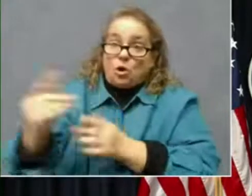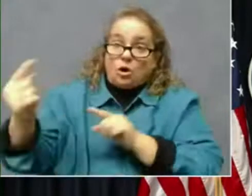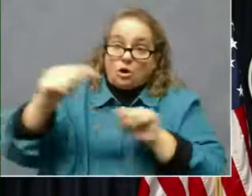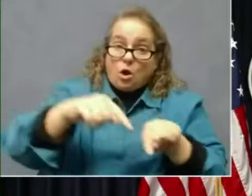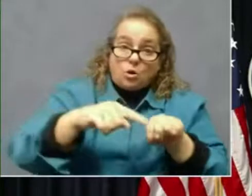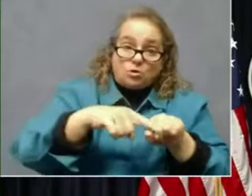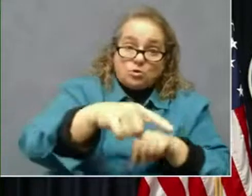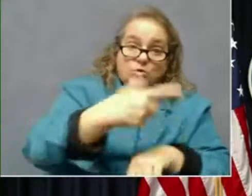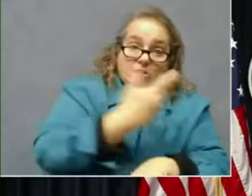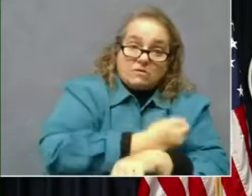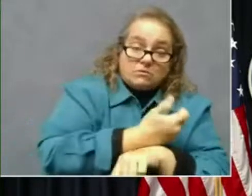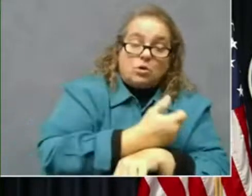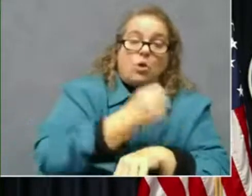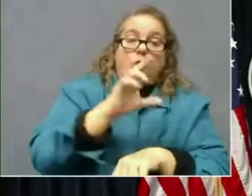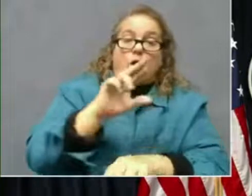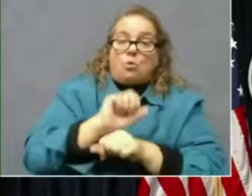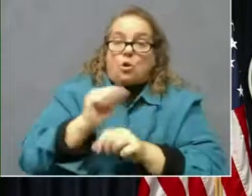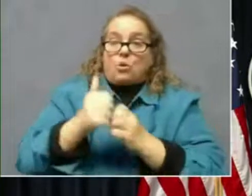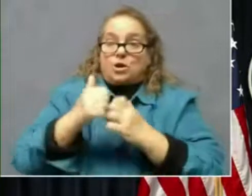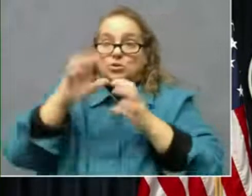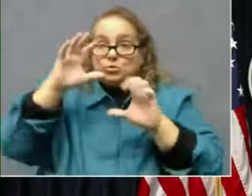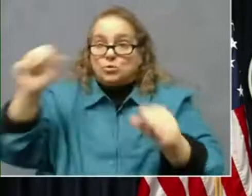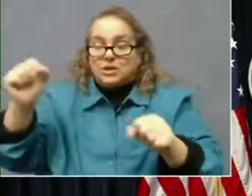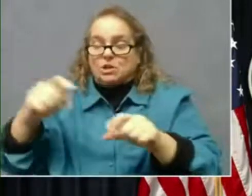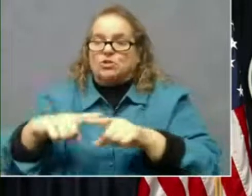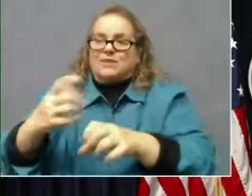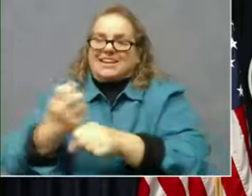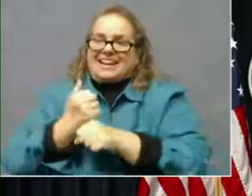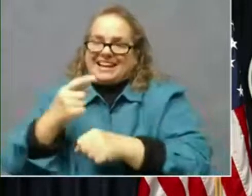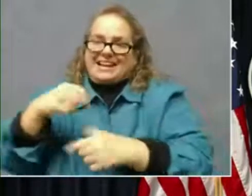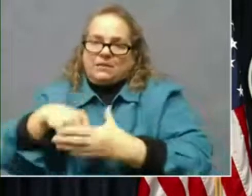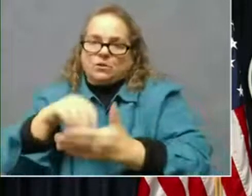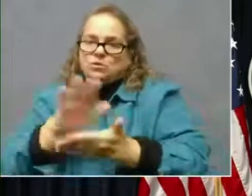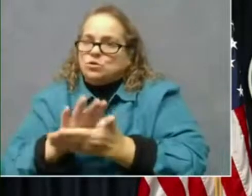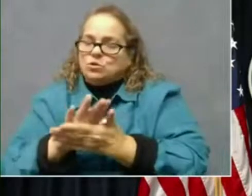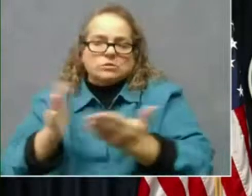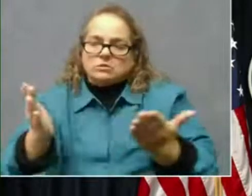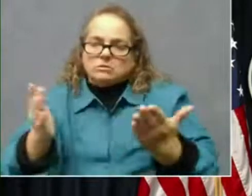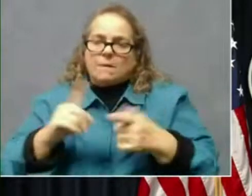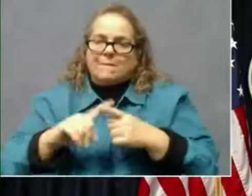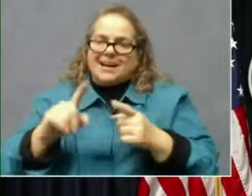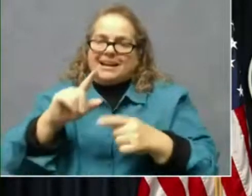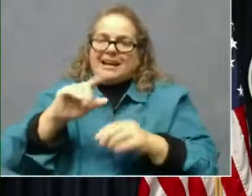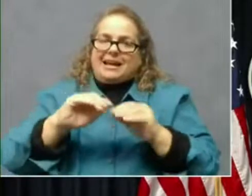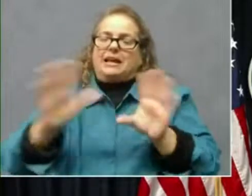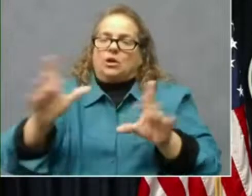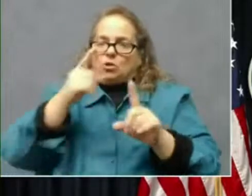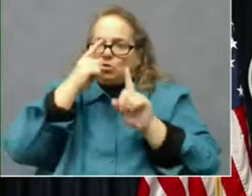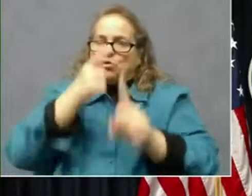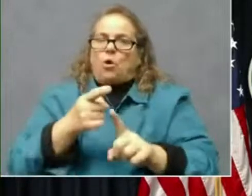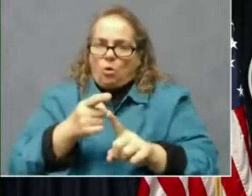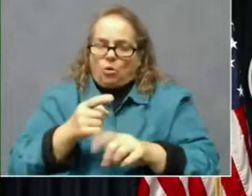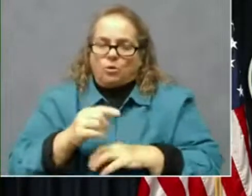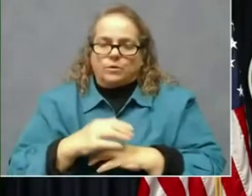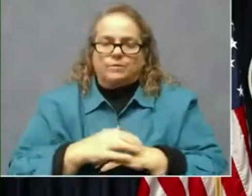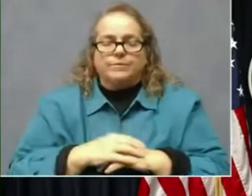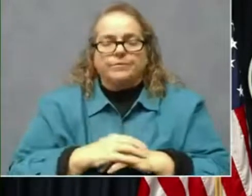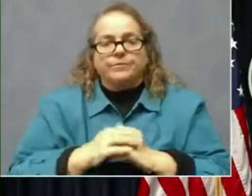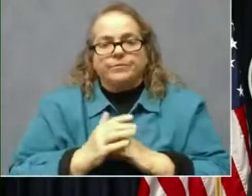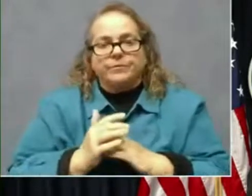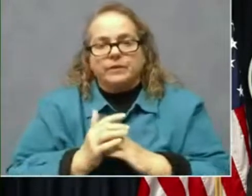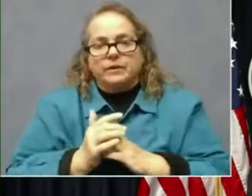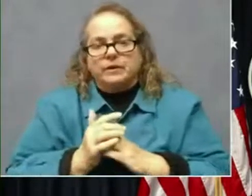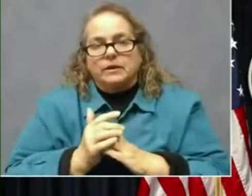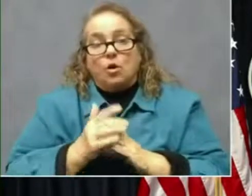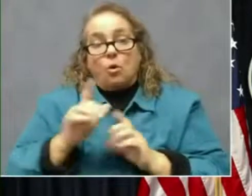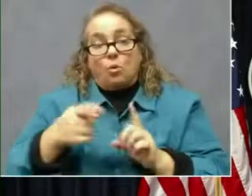work with the superintendent. It still sets a clear goal when you know who the individuals are and they've already done that planning. Now, when we